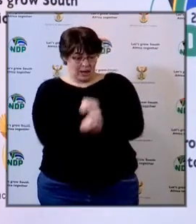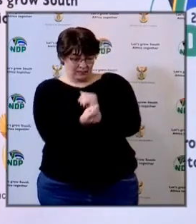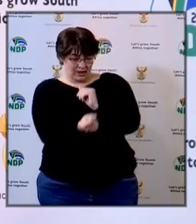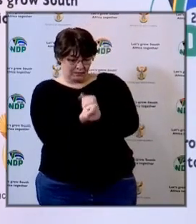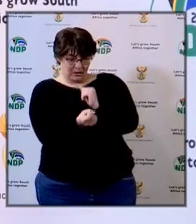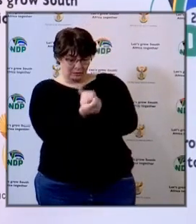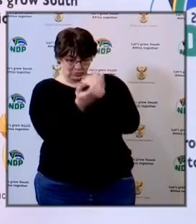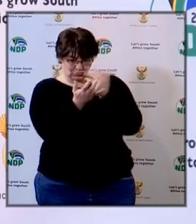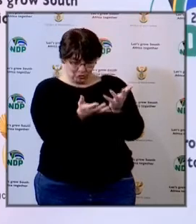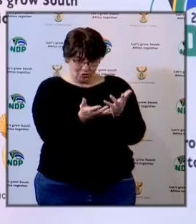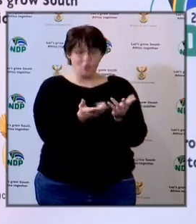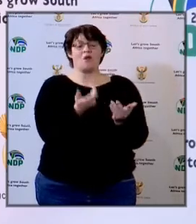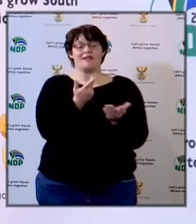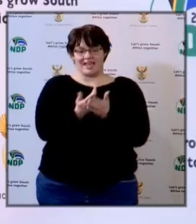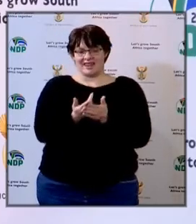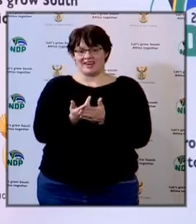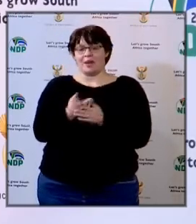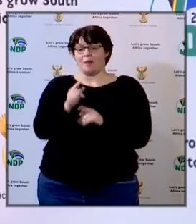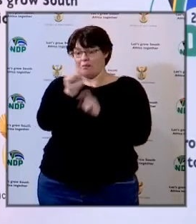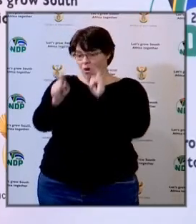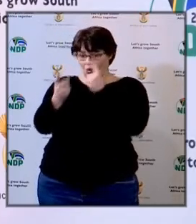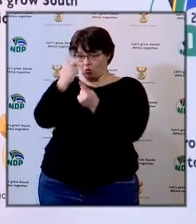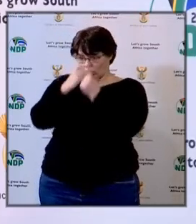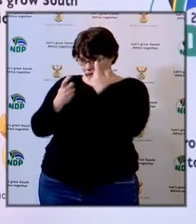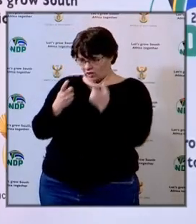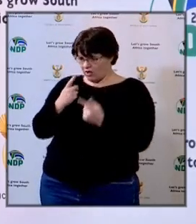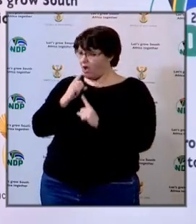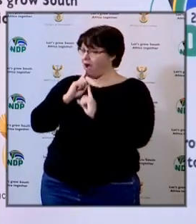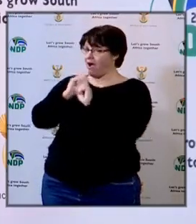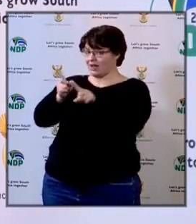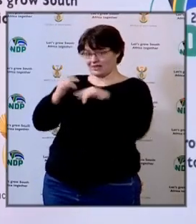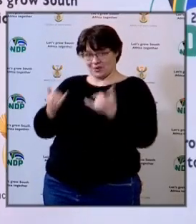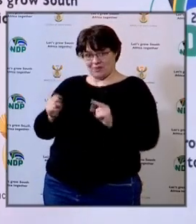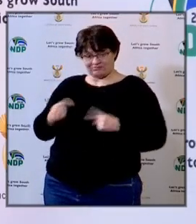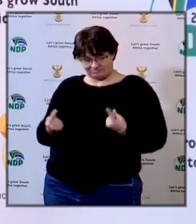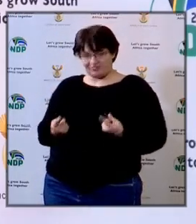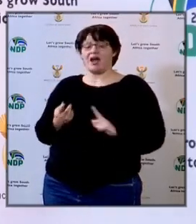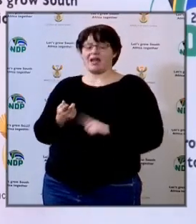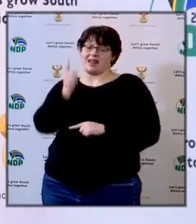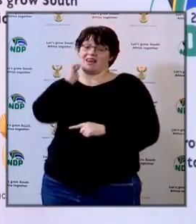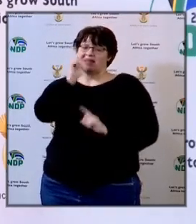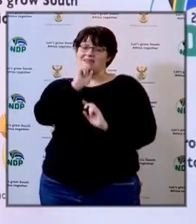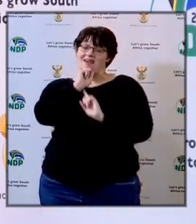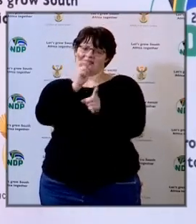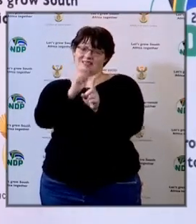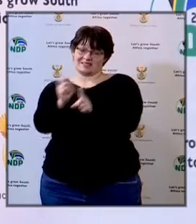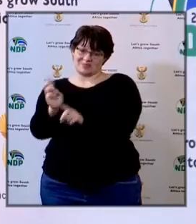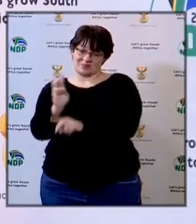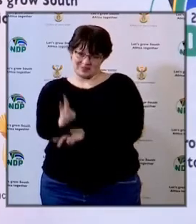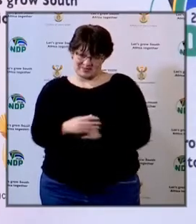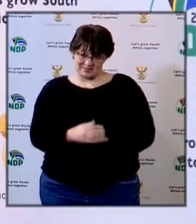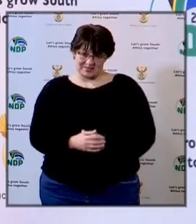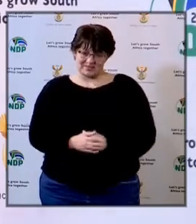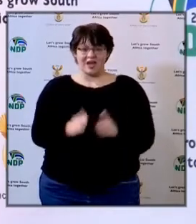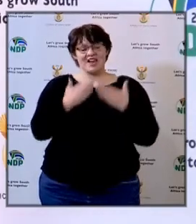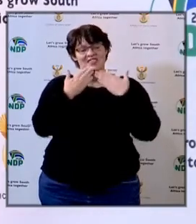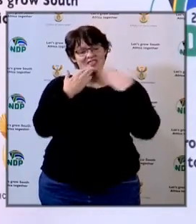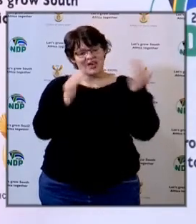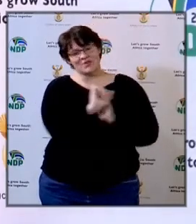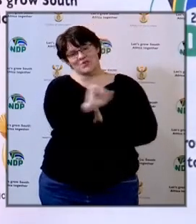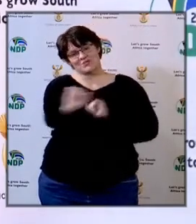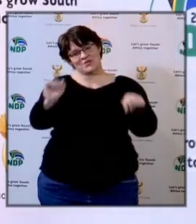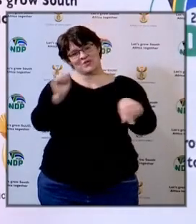we'll be able to accommodate even those questions that we're not able to take today thank you so much for the time